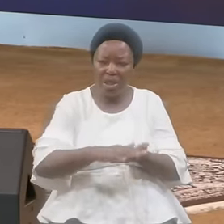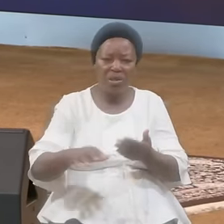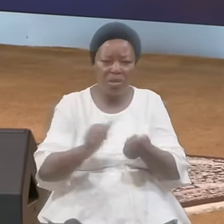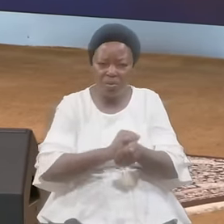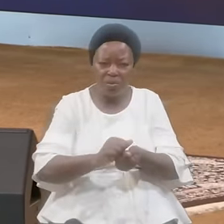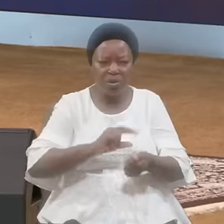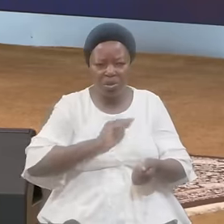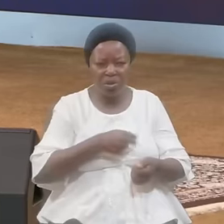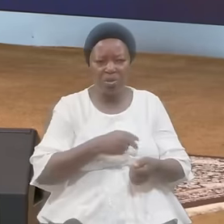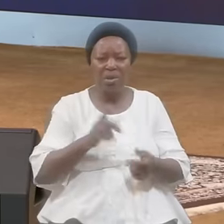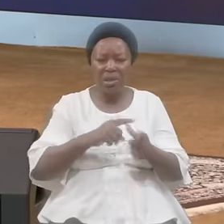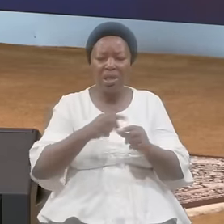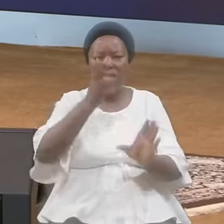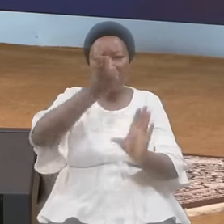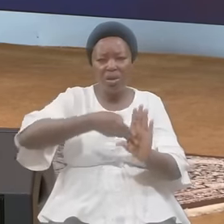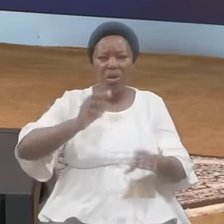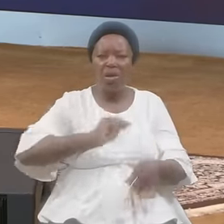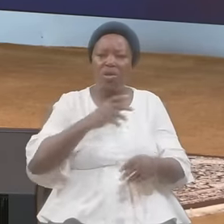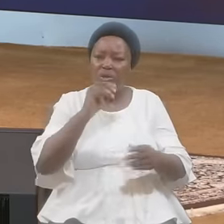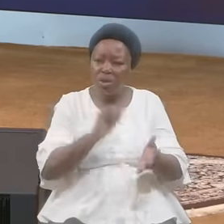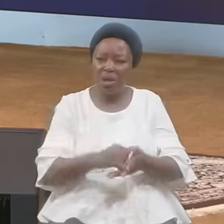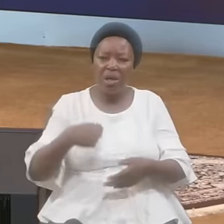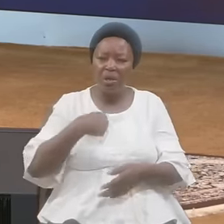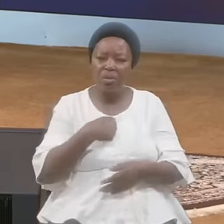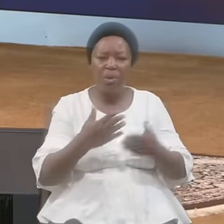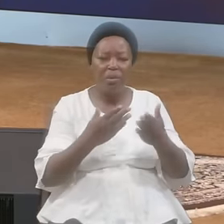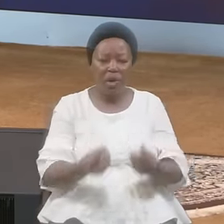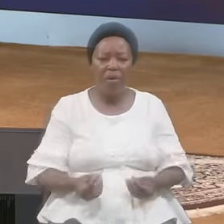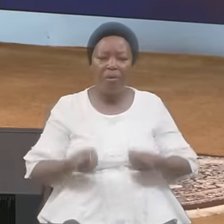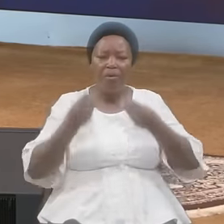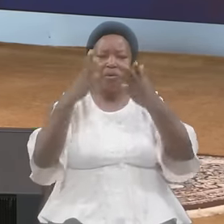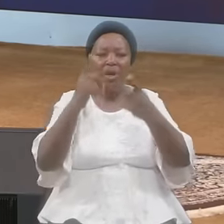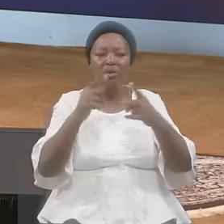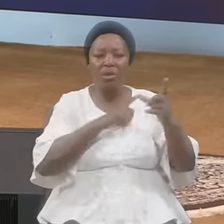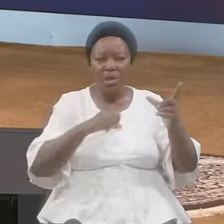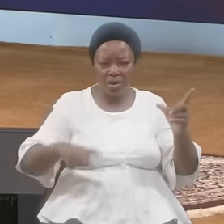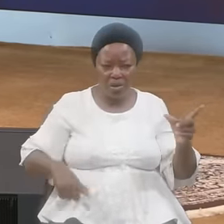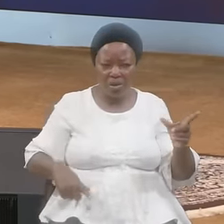Enlifts Us So That We May Offer Unto The Lord An Offering